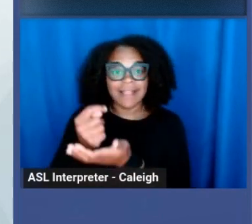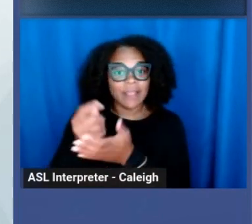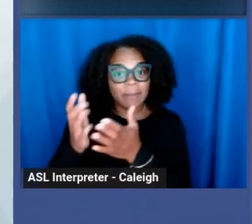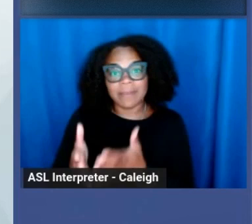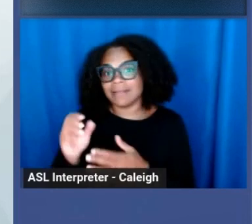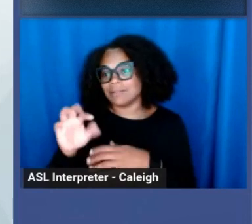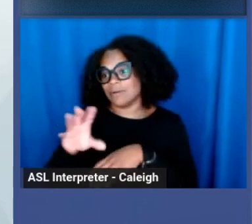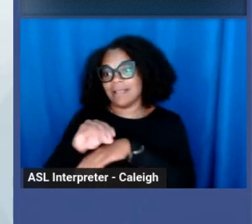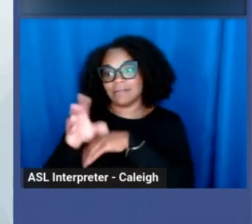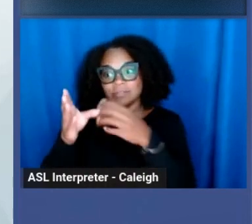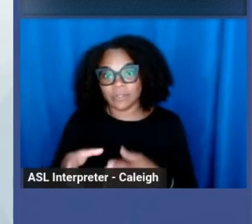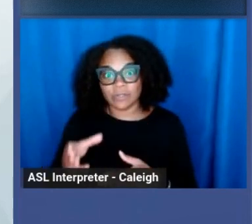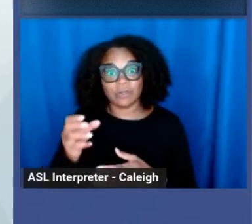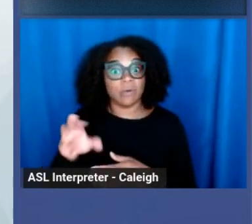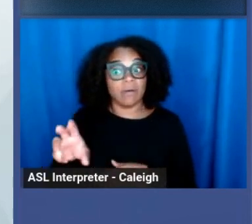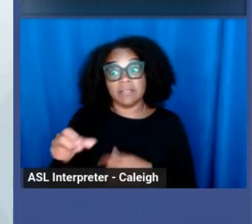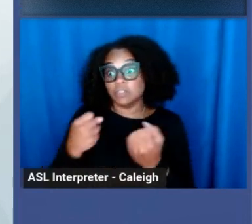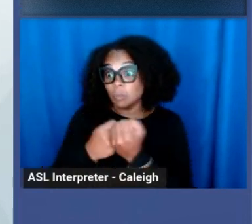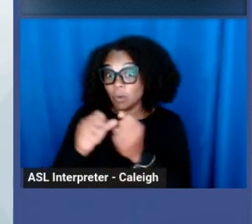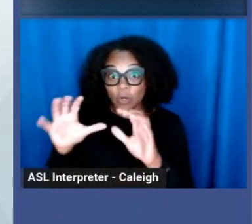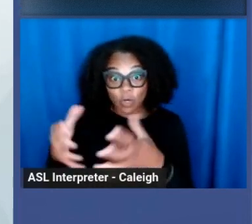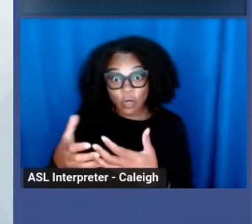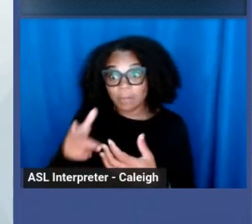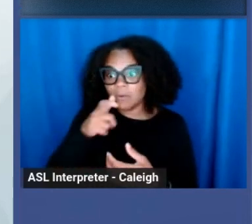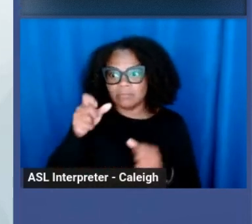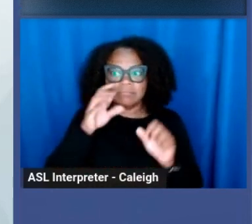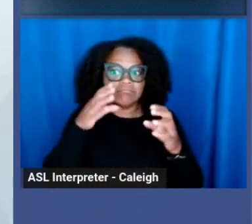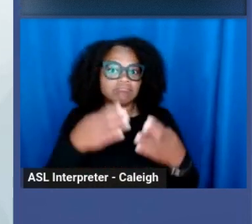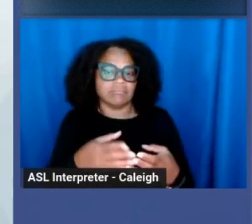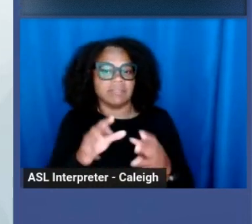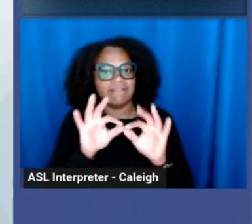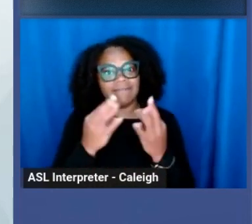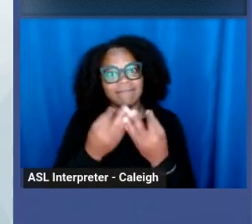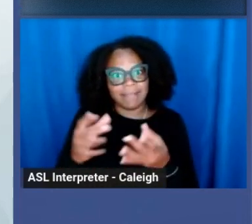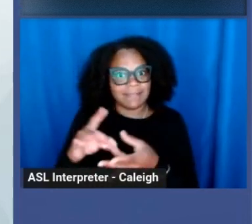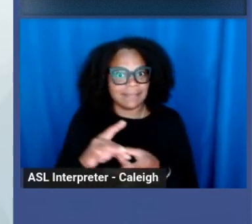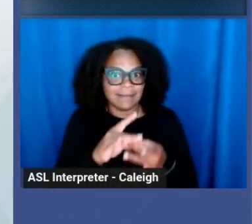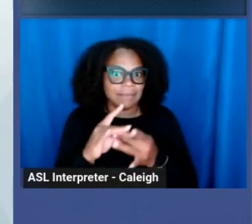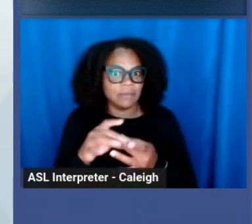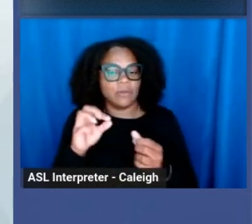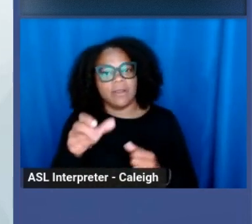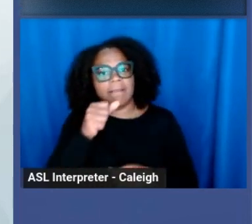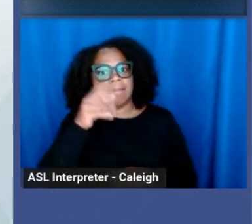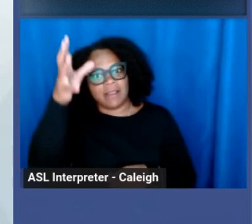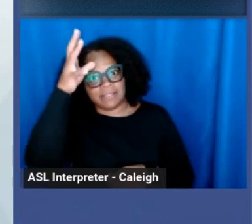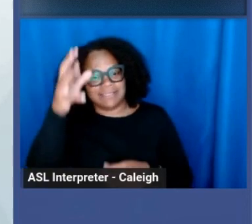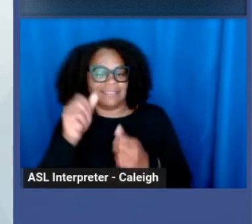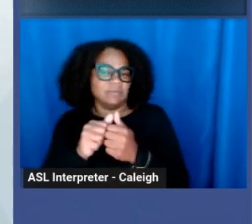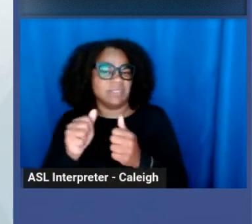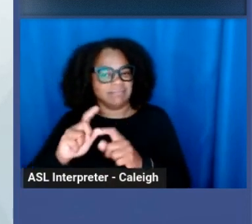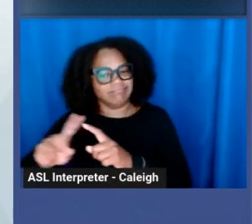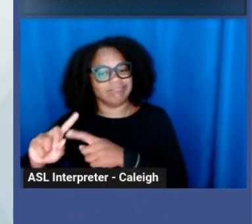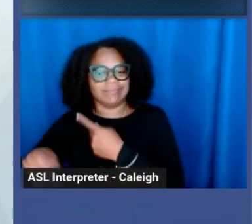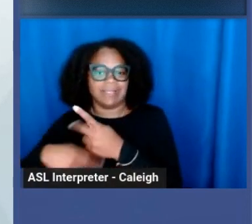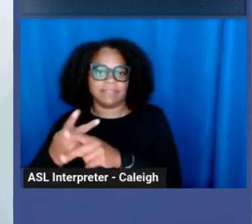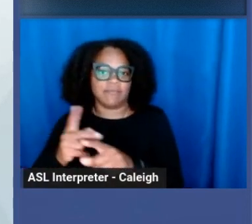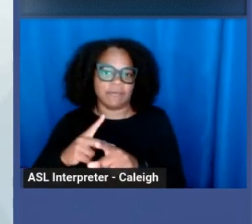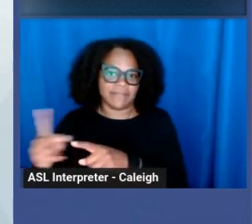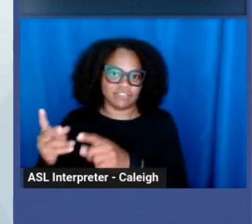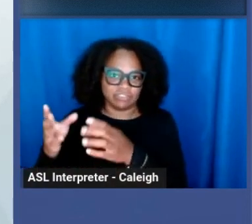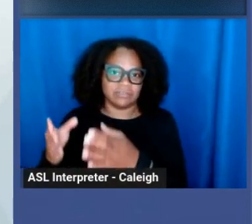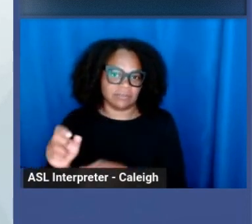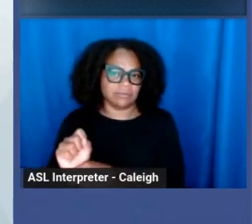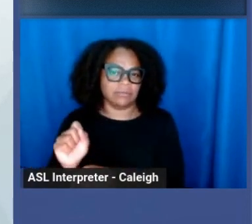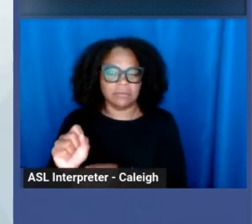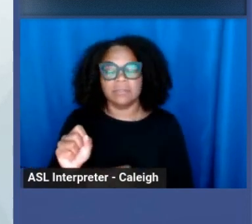group that specializes in family dynamics or parenting in unconventional professions. They're out there and they can offer really